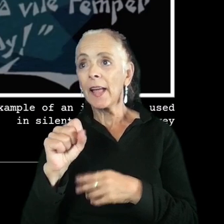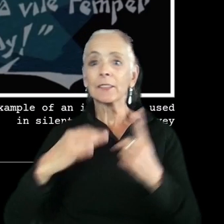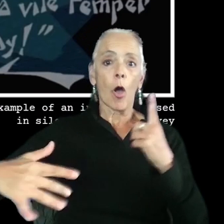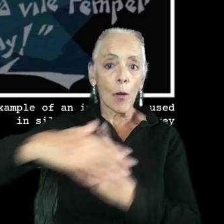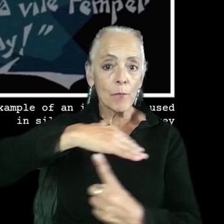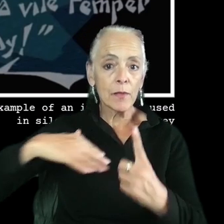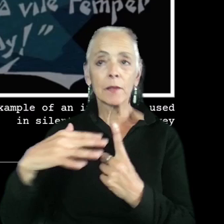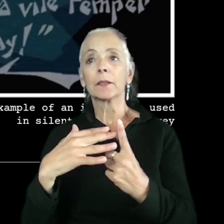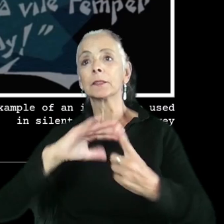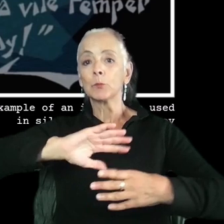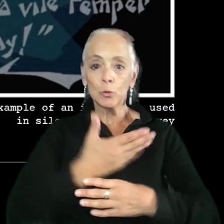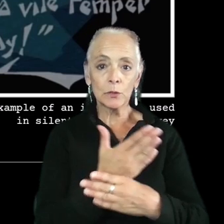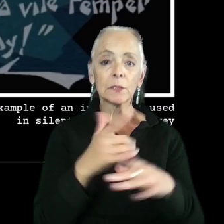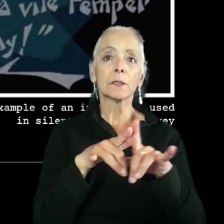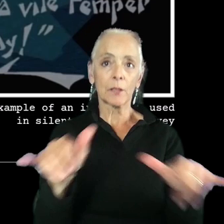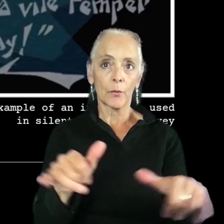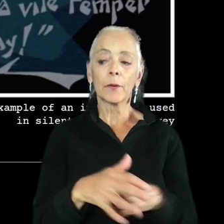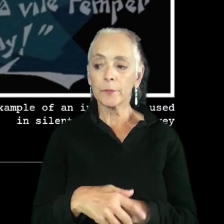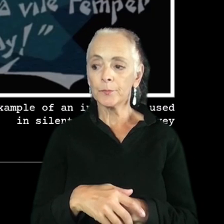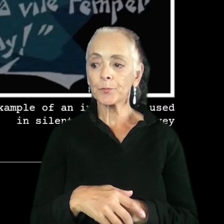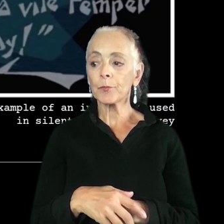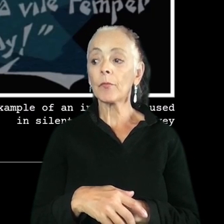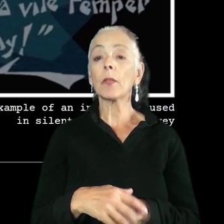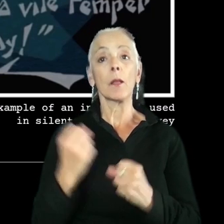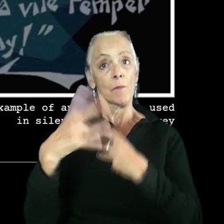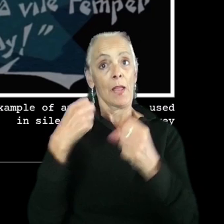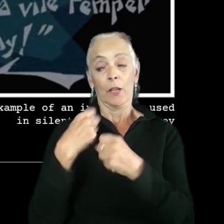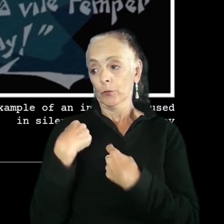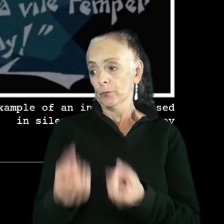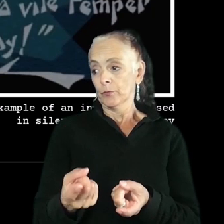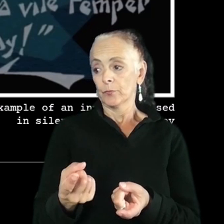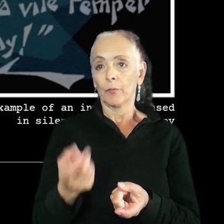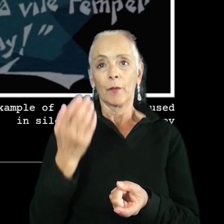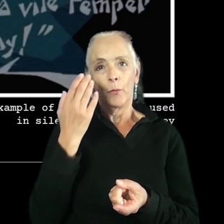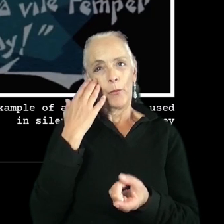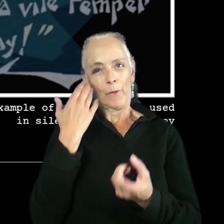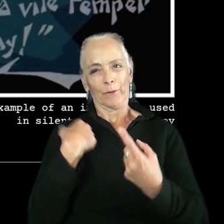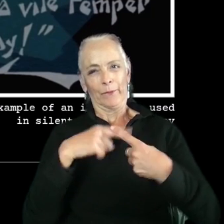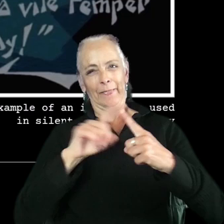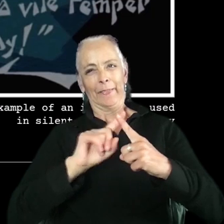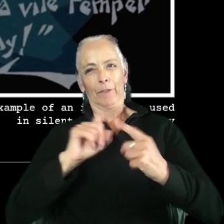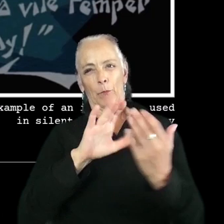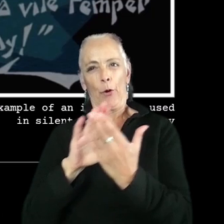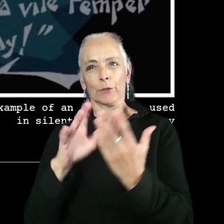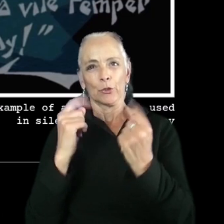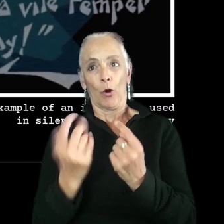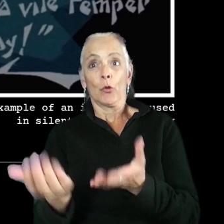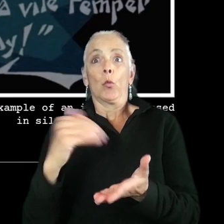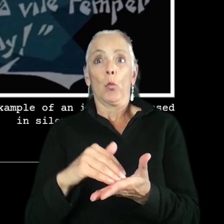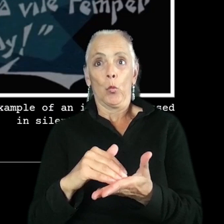music, etc. Over the years, you know, there's been still different approaches to try and re-embrace